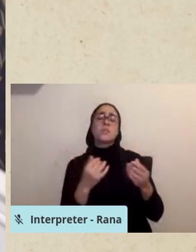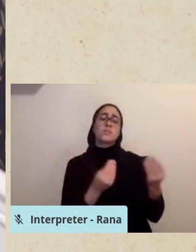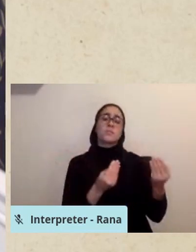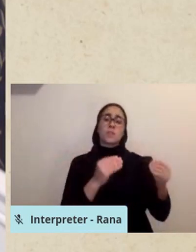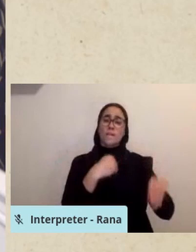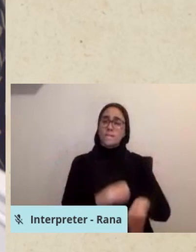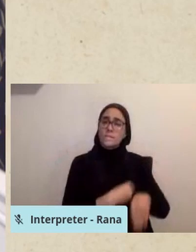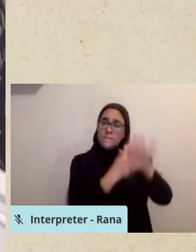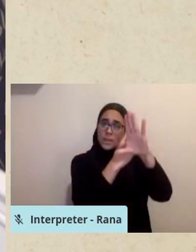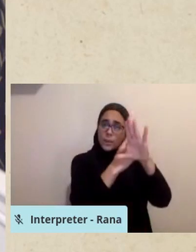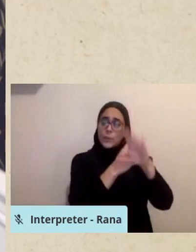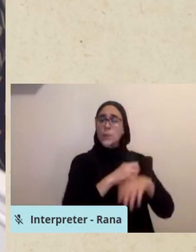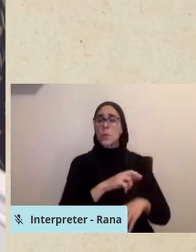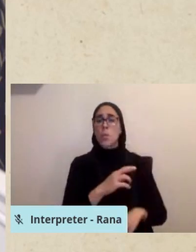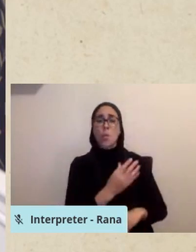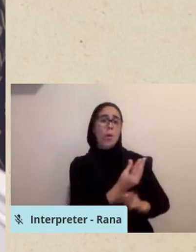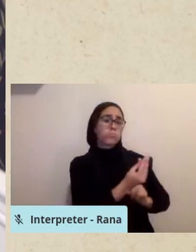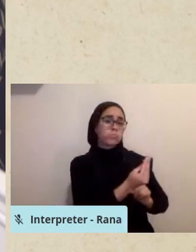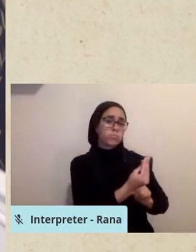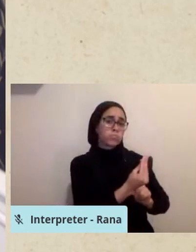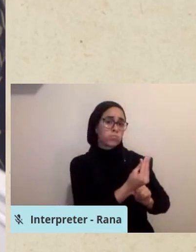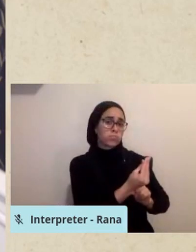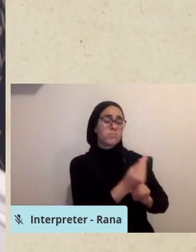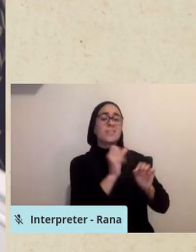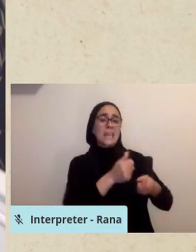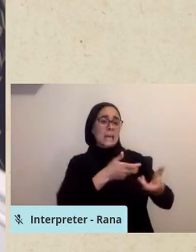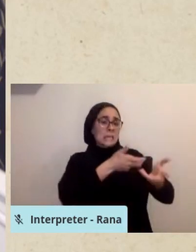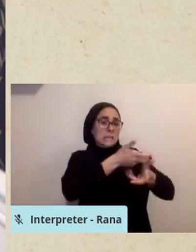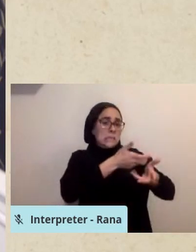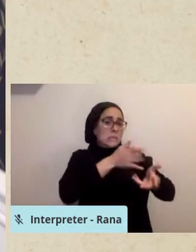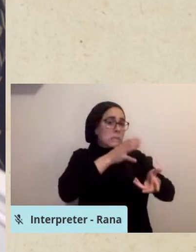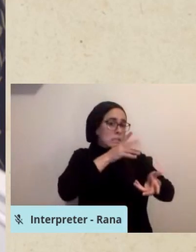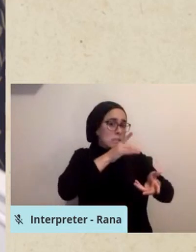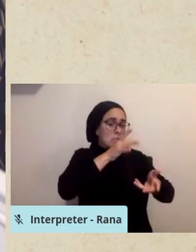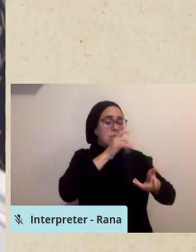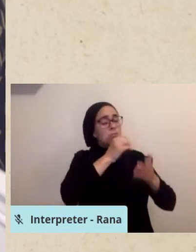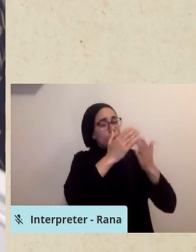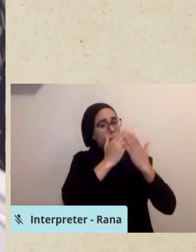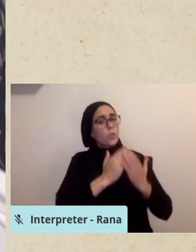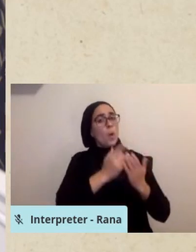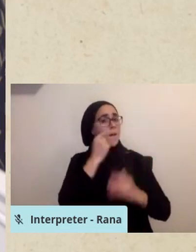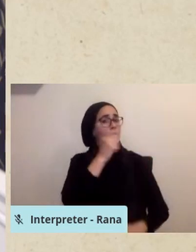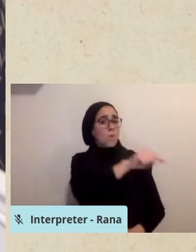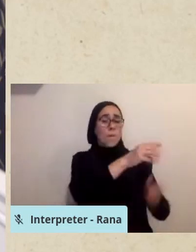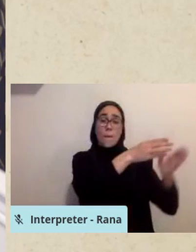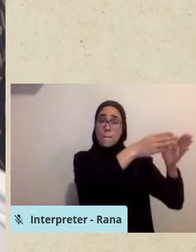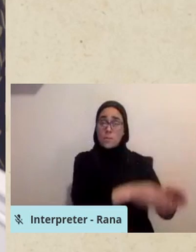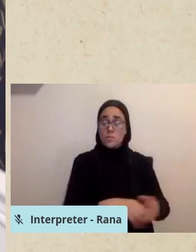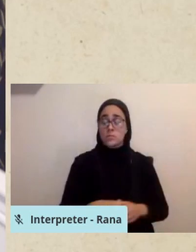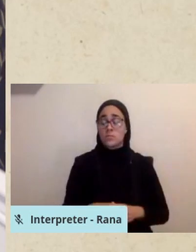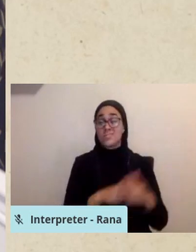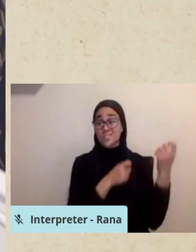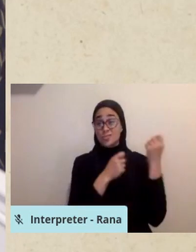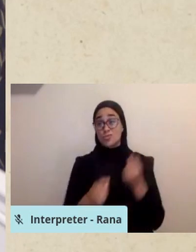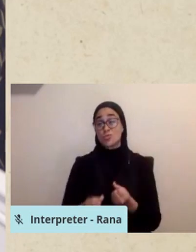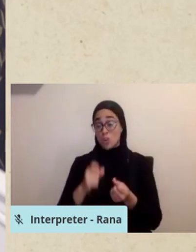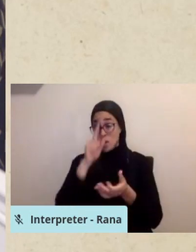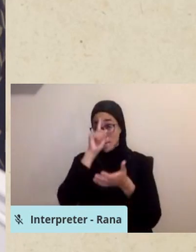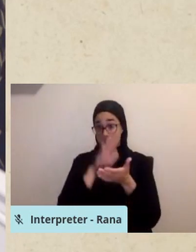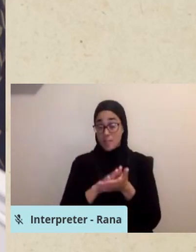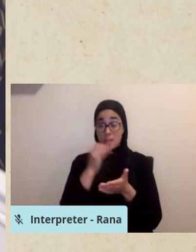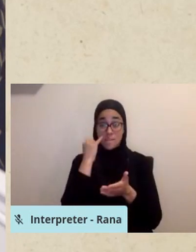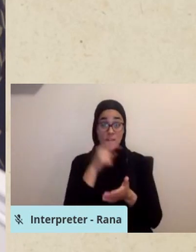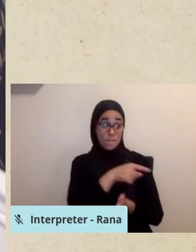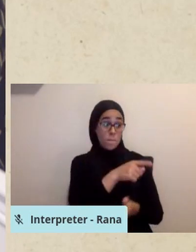So they can say relevant prayers. There's a strong belief that a person, if at all possible, die in a state of belief in